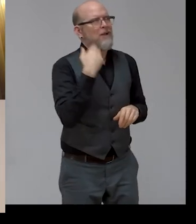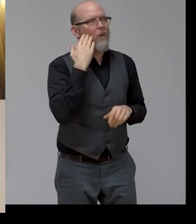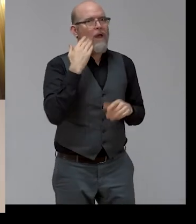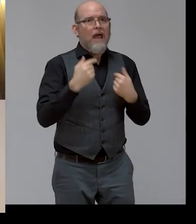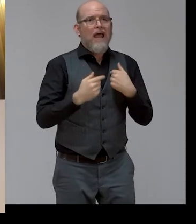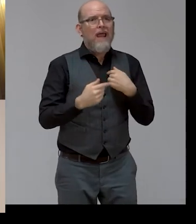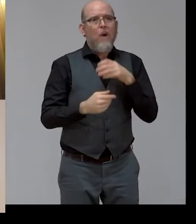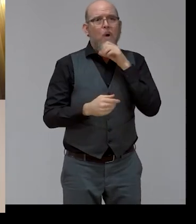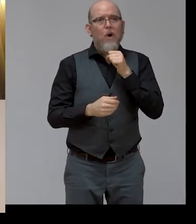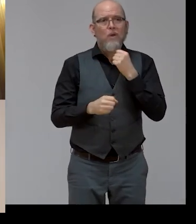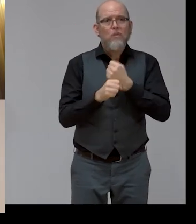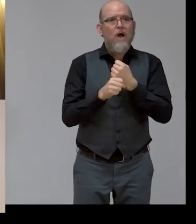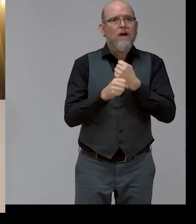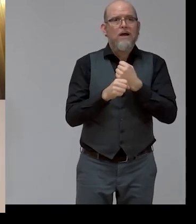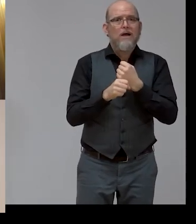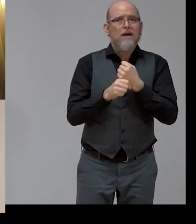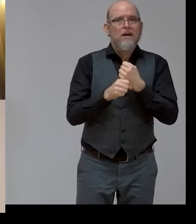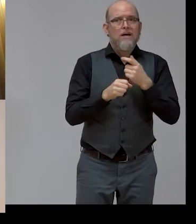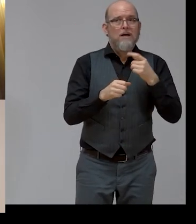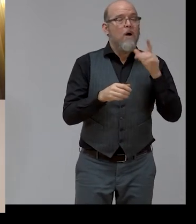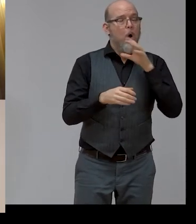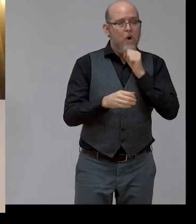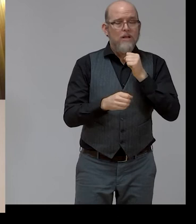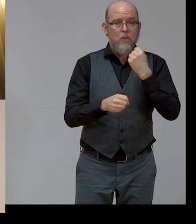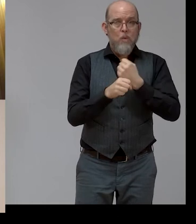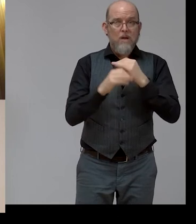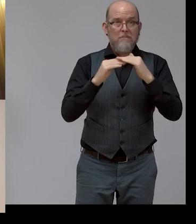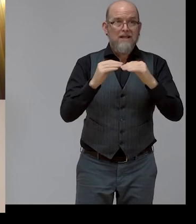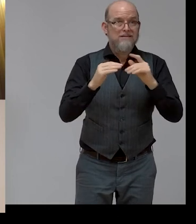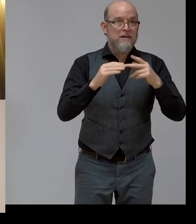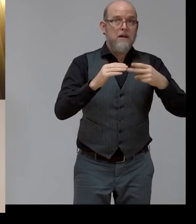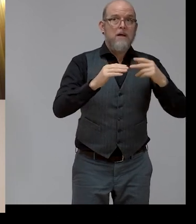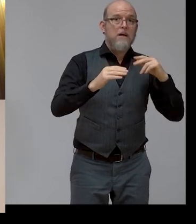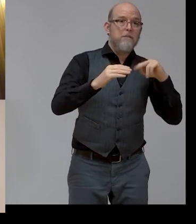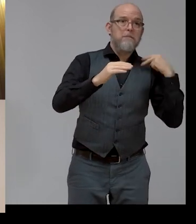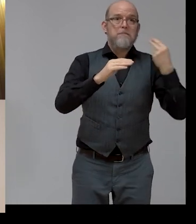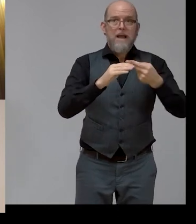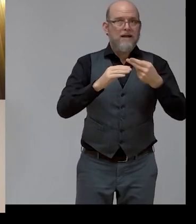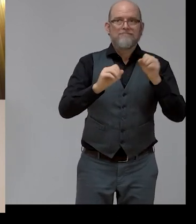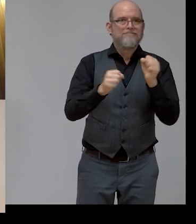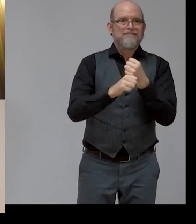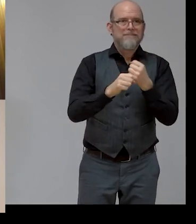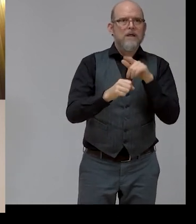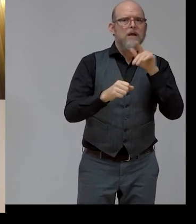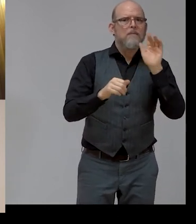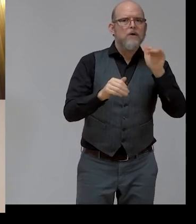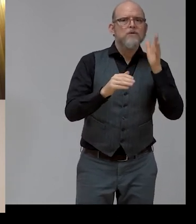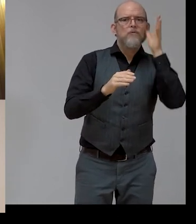We can't fully predict the shape of the new markets to evolve into the future, but there will be new